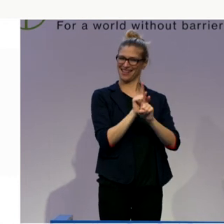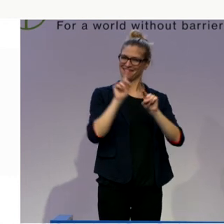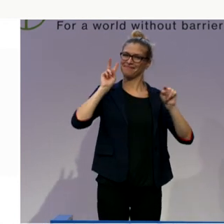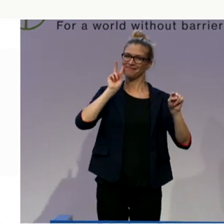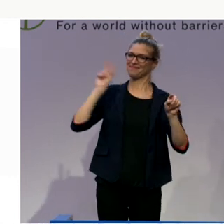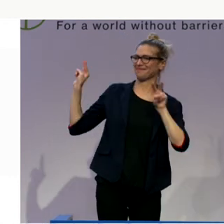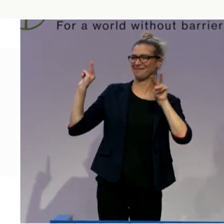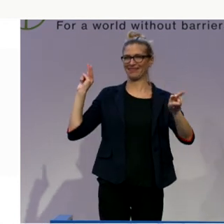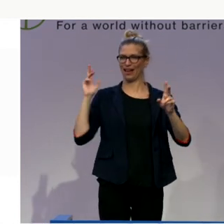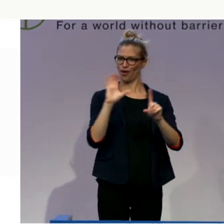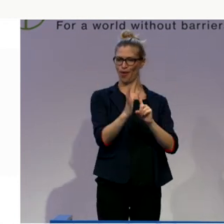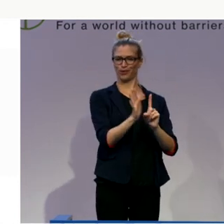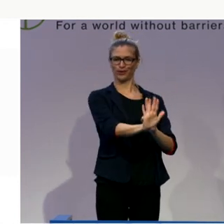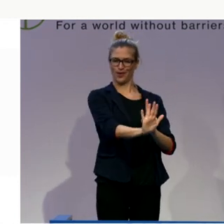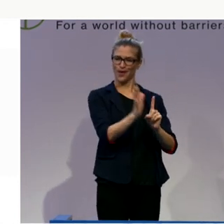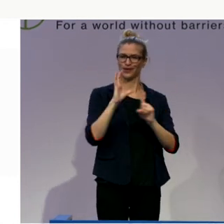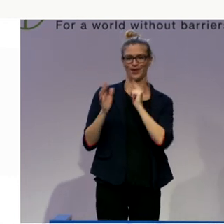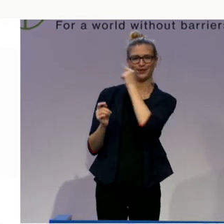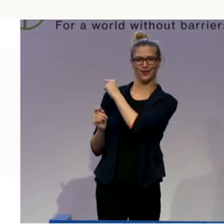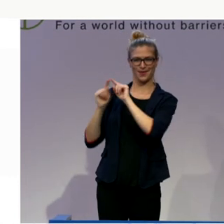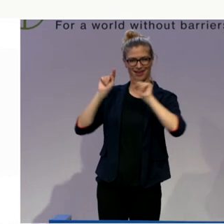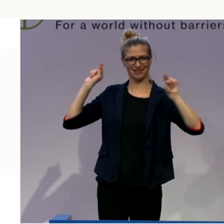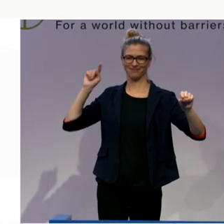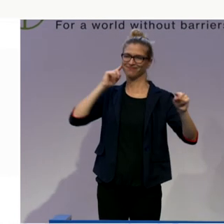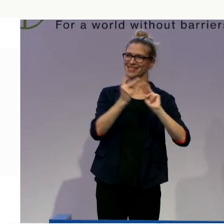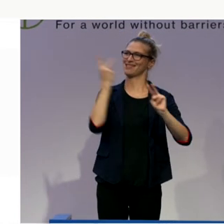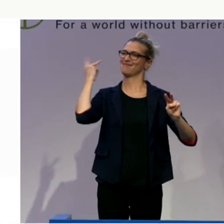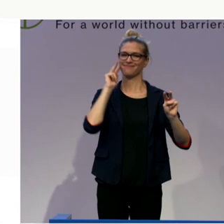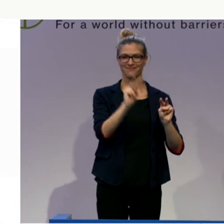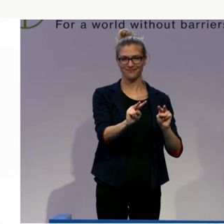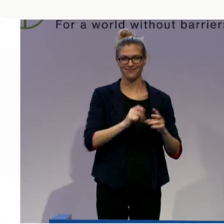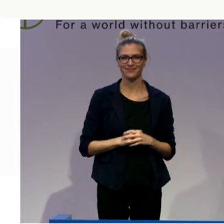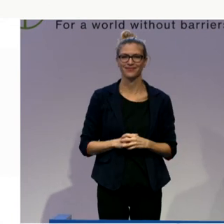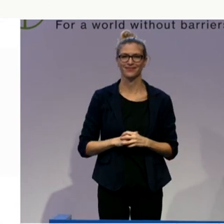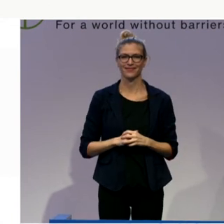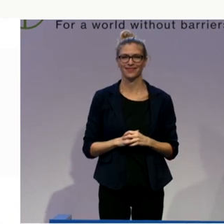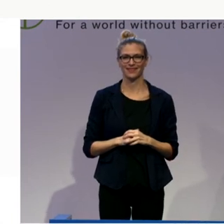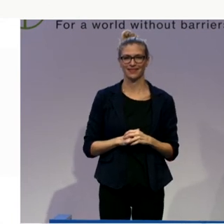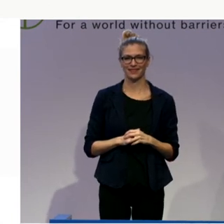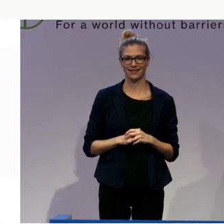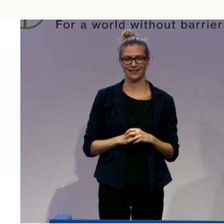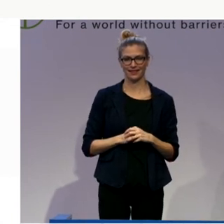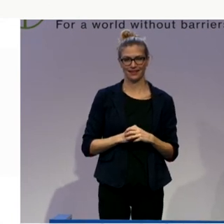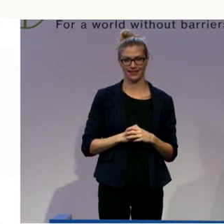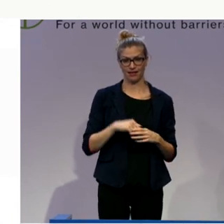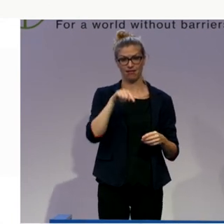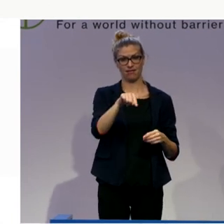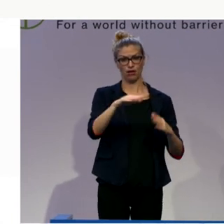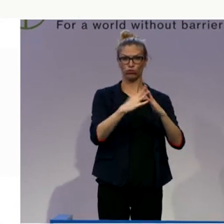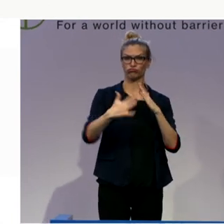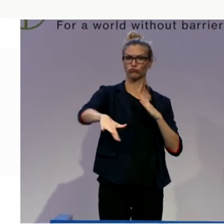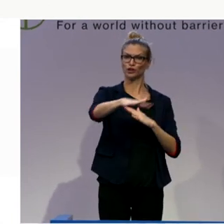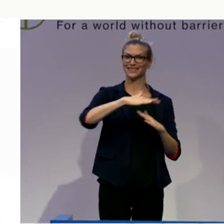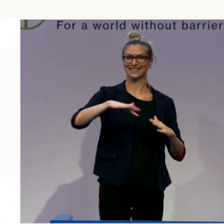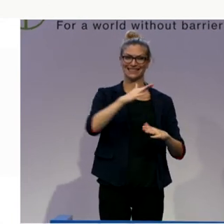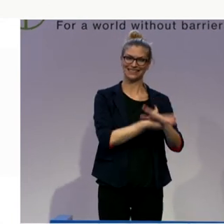jurisprudence, you could say, to our societies. So to claim, to go away from oppression,